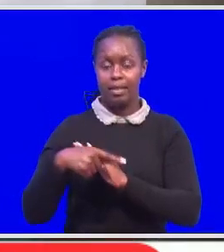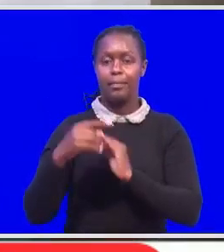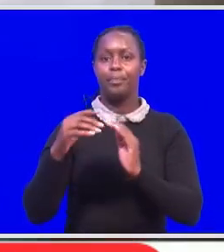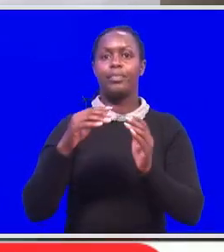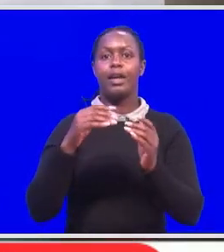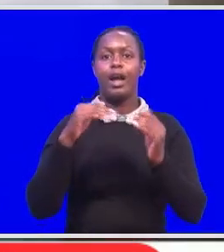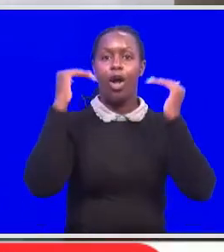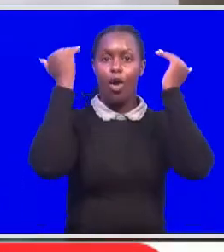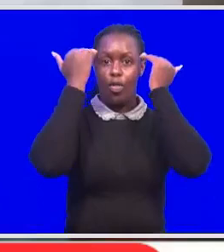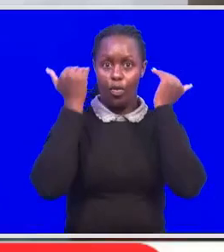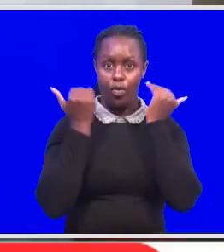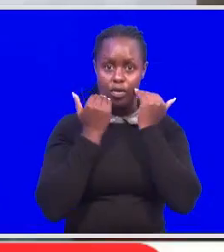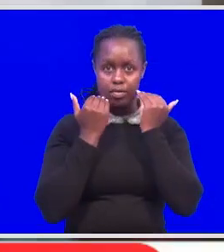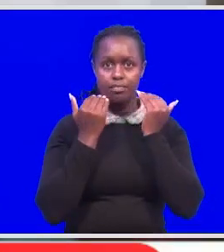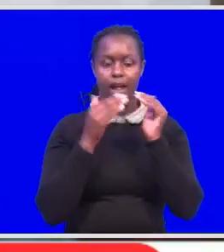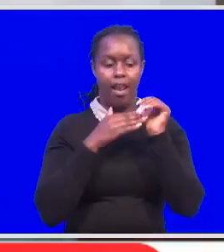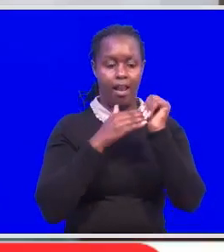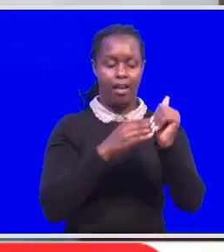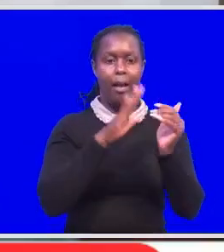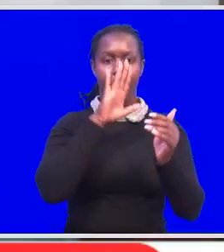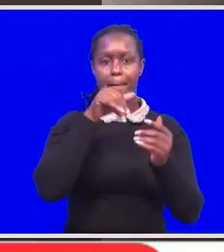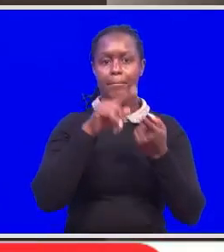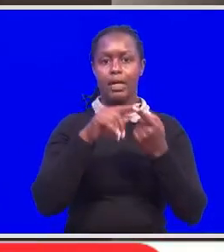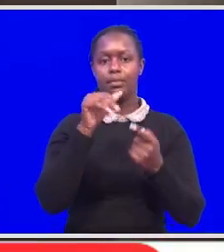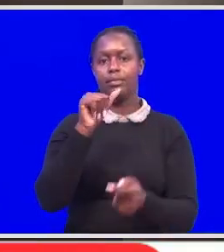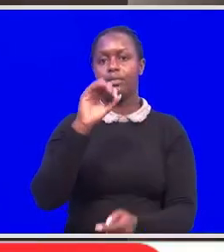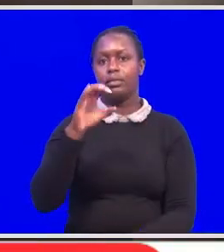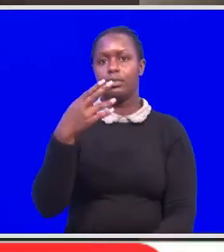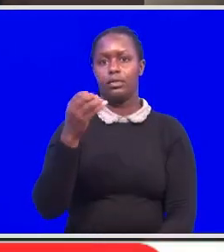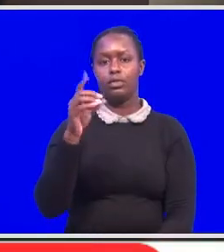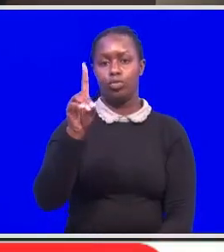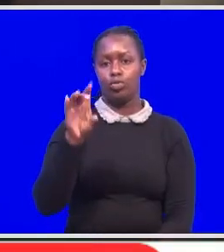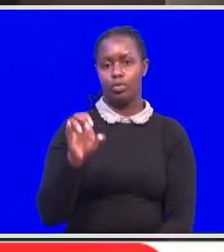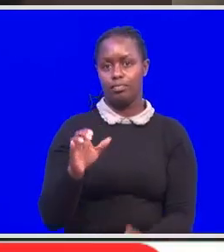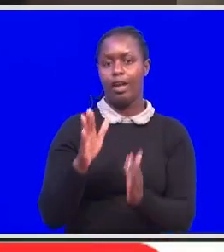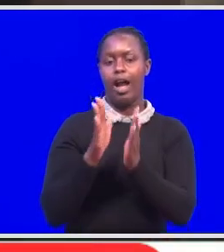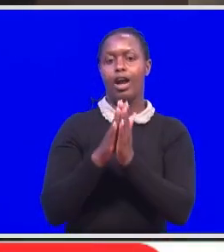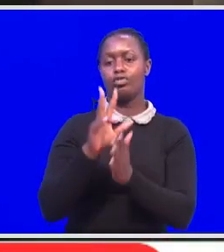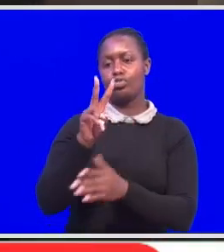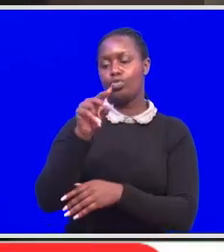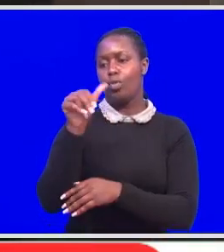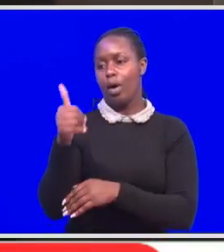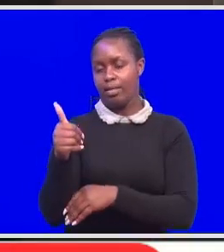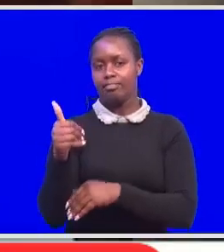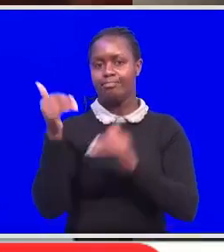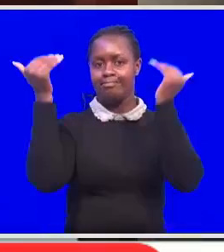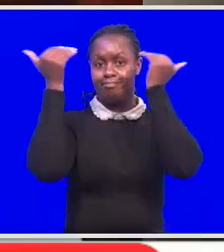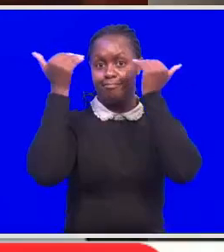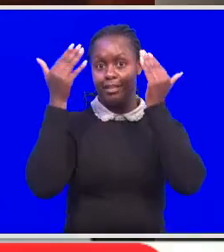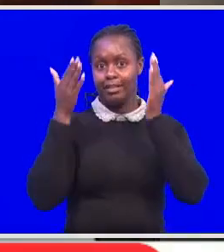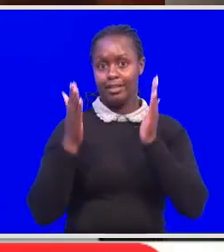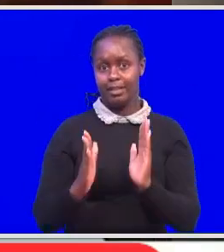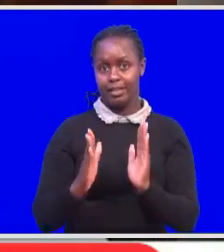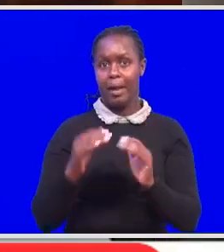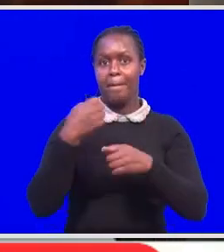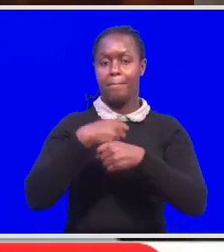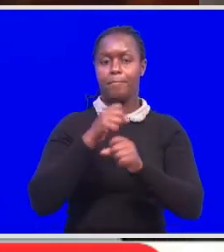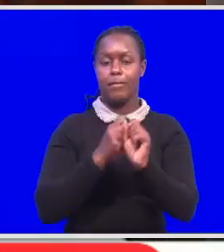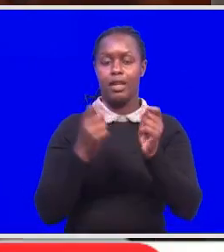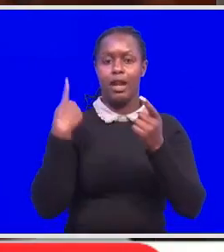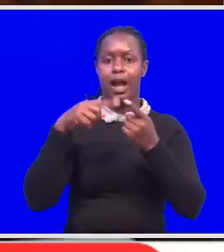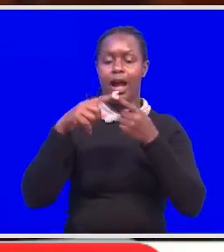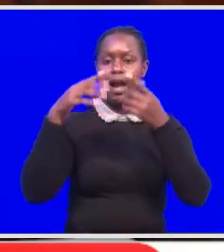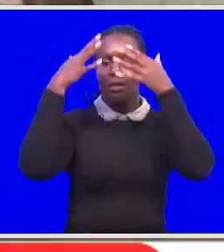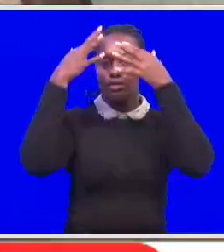Appeal on Thursday, led by Justice Lydia Chode and two other judges, Mwaniki Gashoka and Justice John Mativo, made a decision to